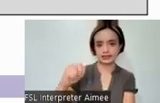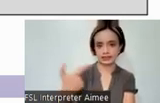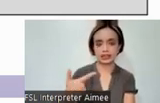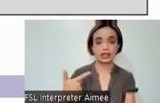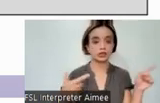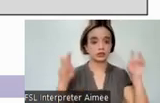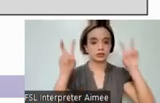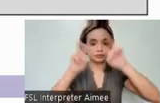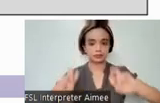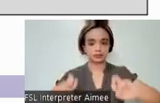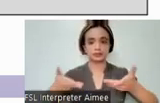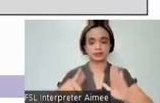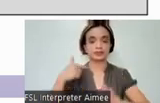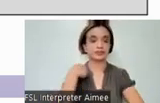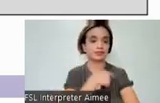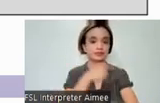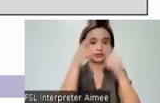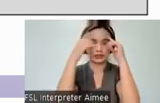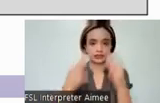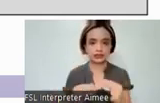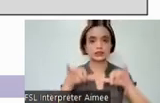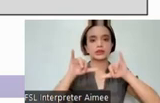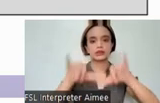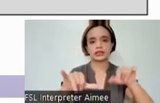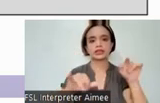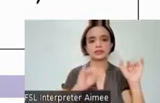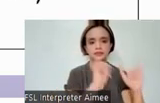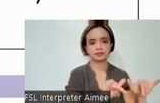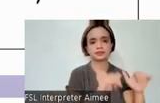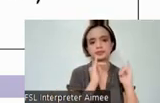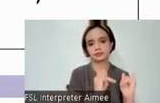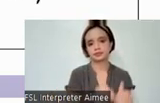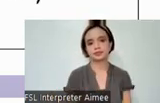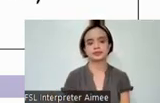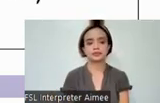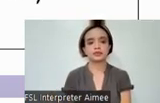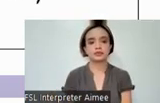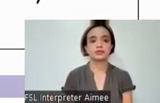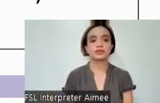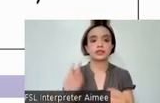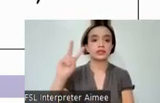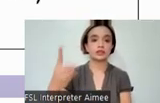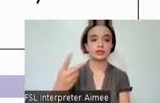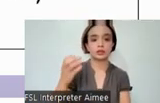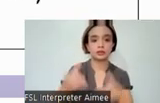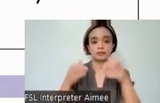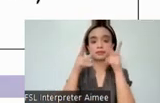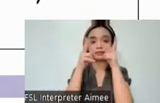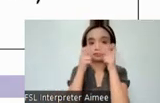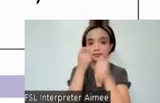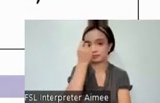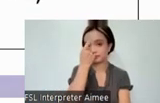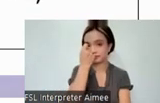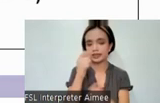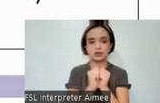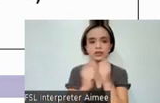would allow us to decide to retain this item. Case 2 is a listening comprehension item with